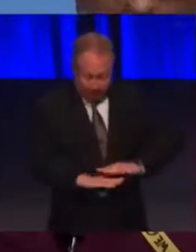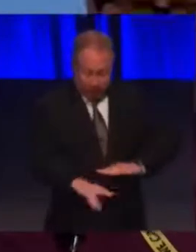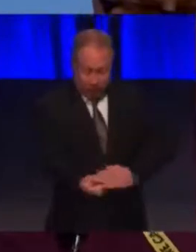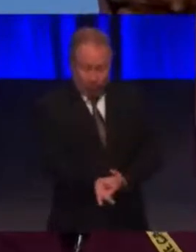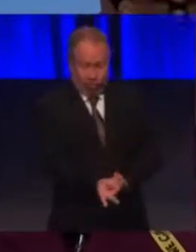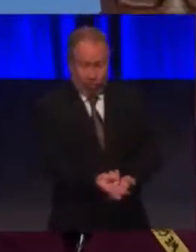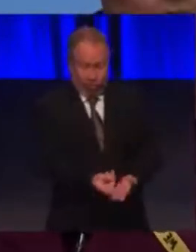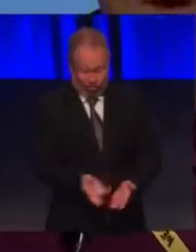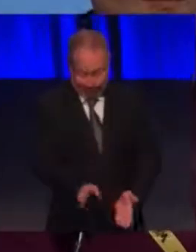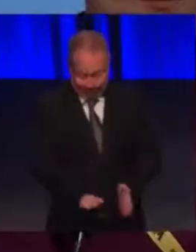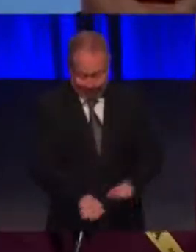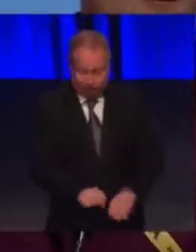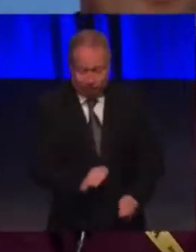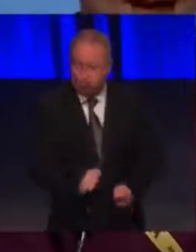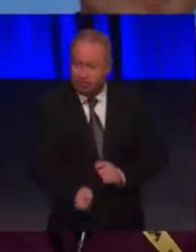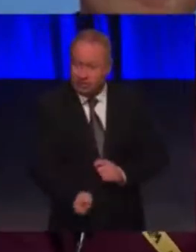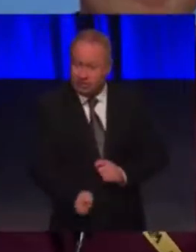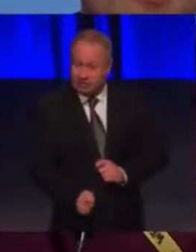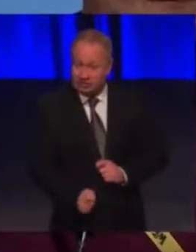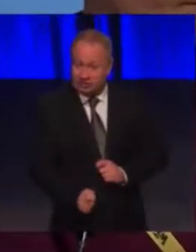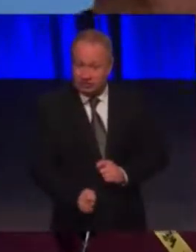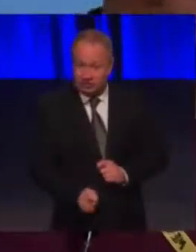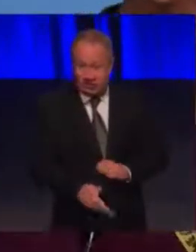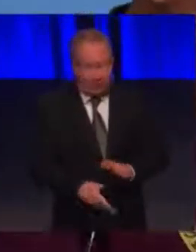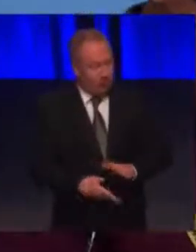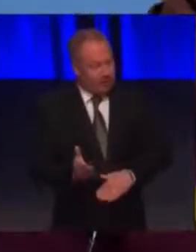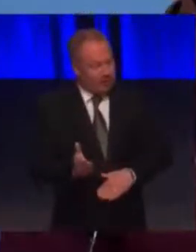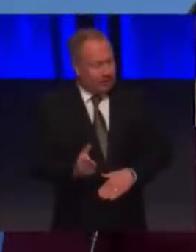be changed when he was away at a therapy session.